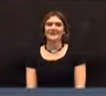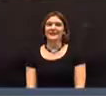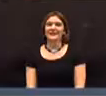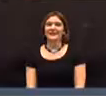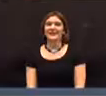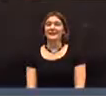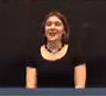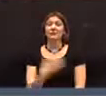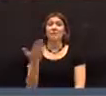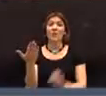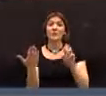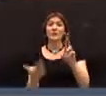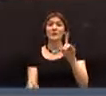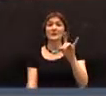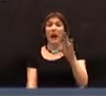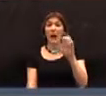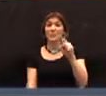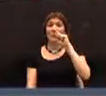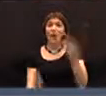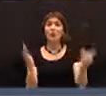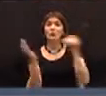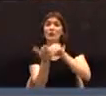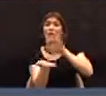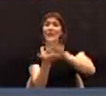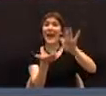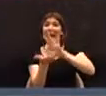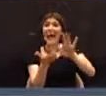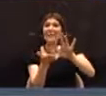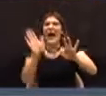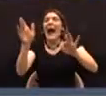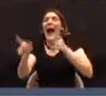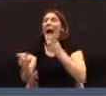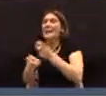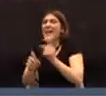Mr. Dimes. Could we have a recount? Just kidding.